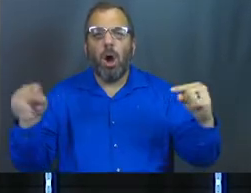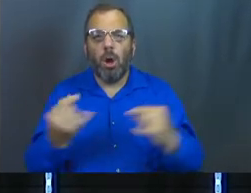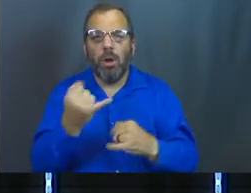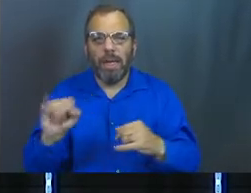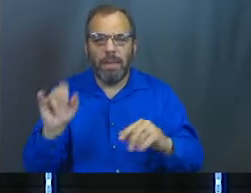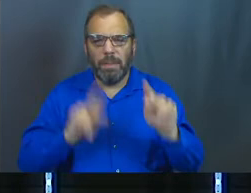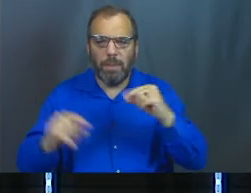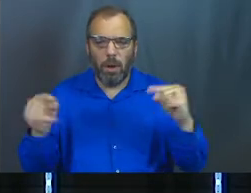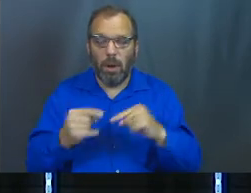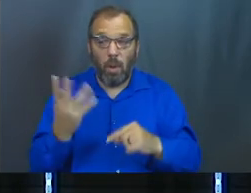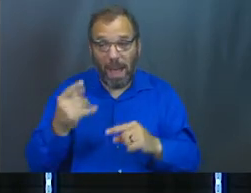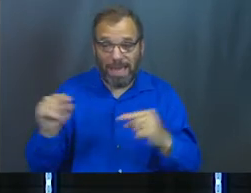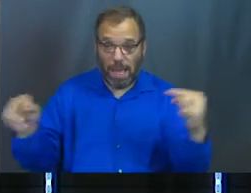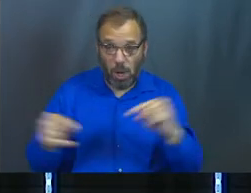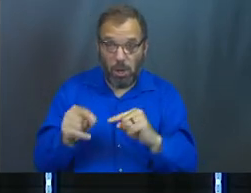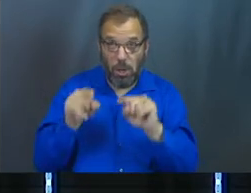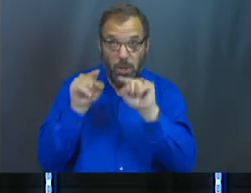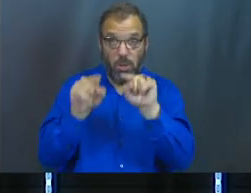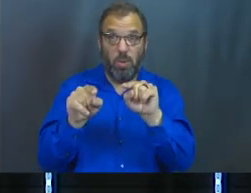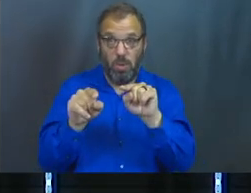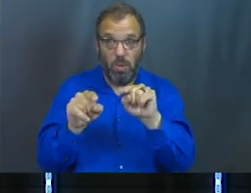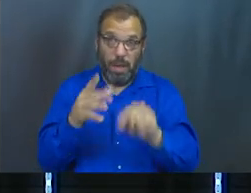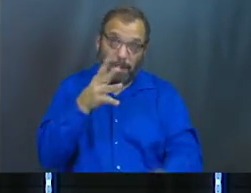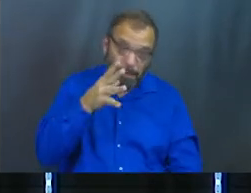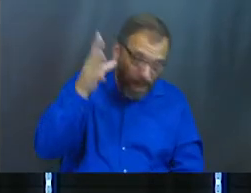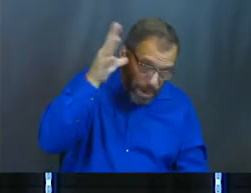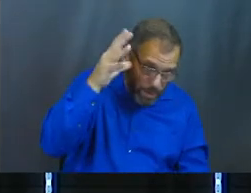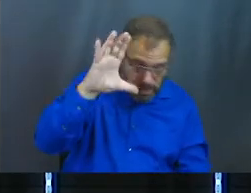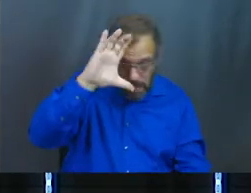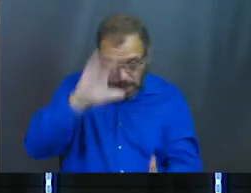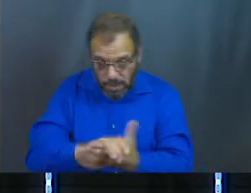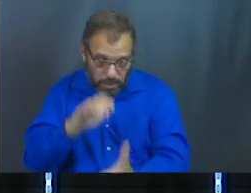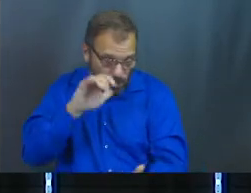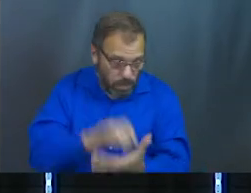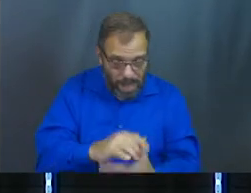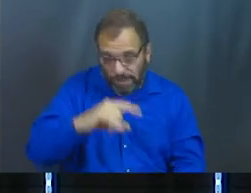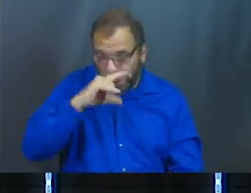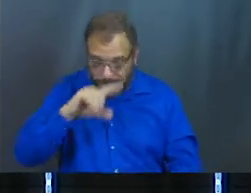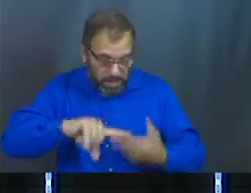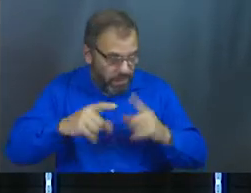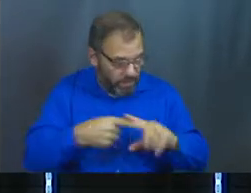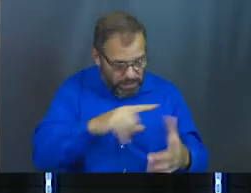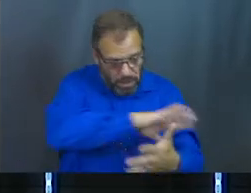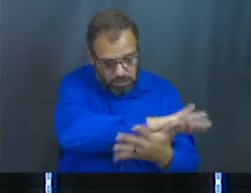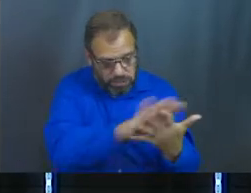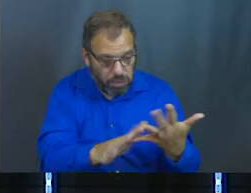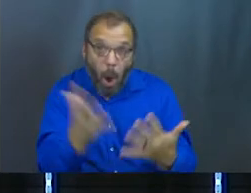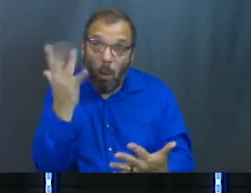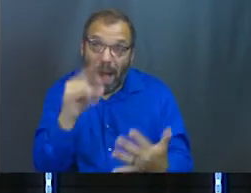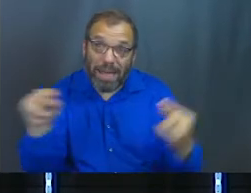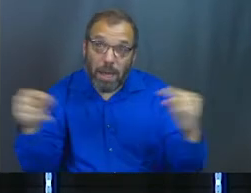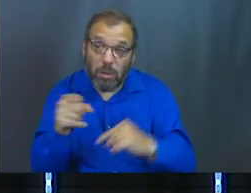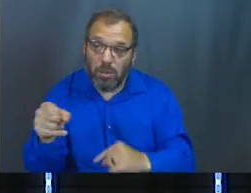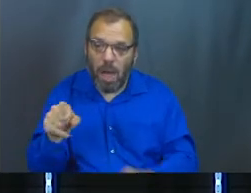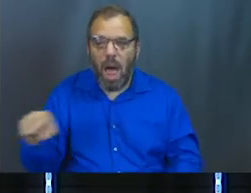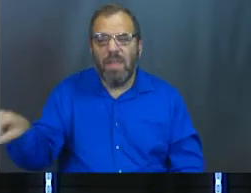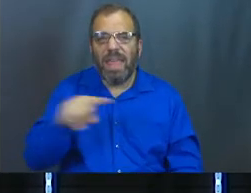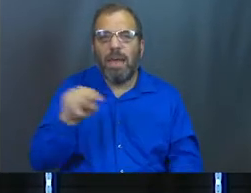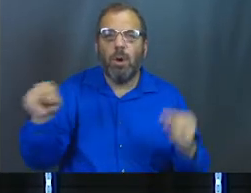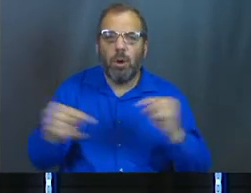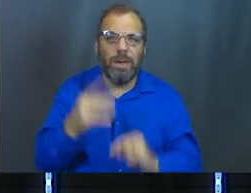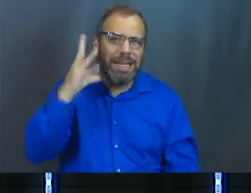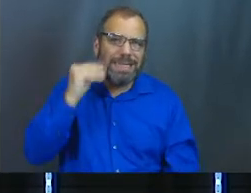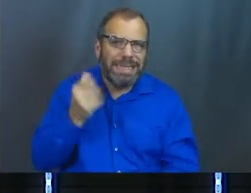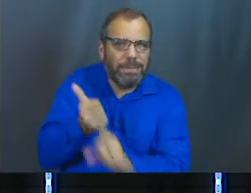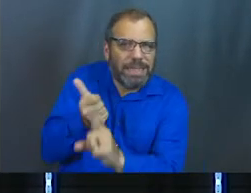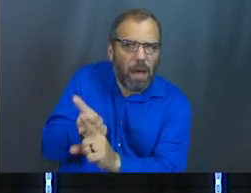The reason they hurt you, parents and spouses and kids and friends, and the reason they hurt you is because they were hurting.